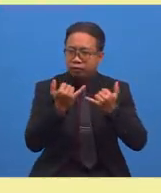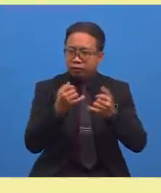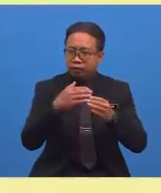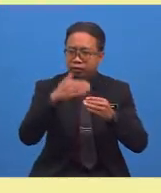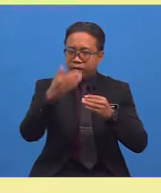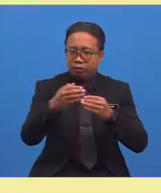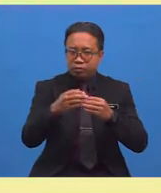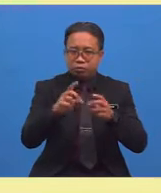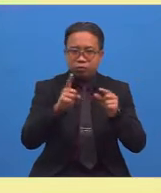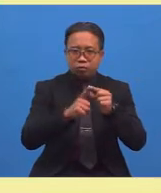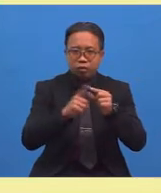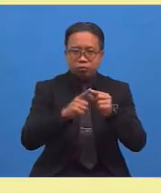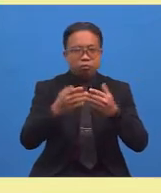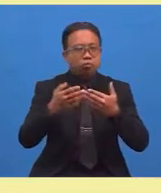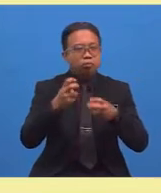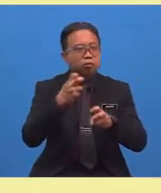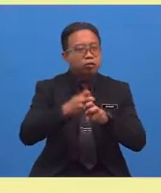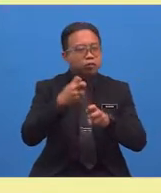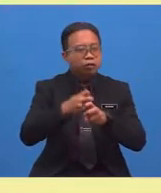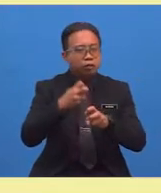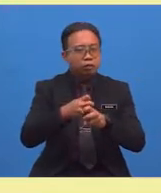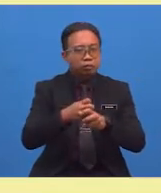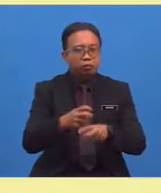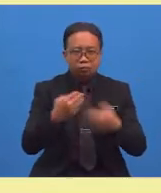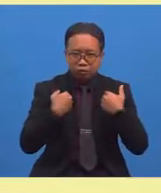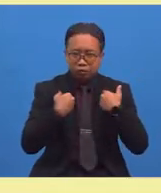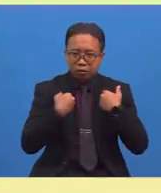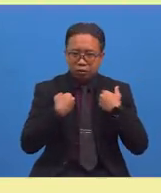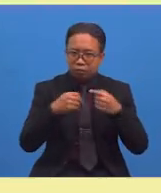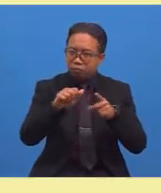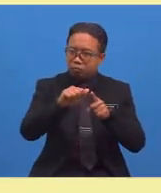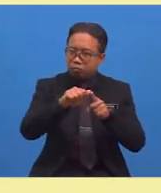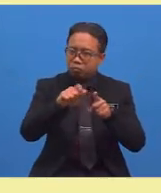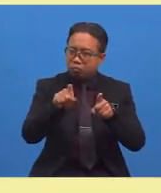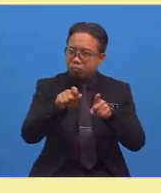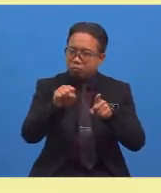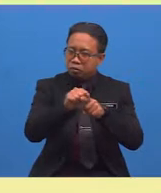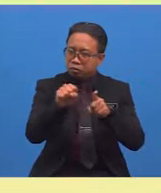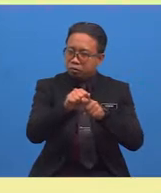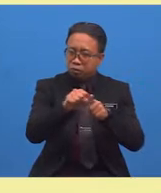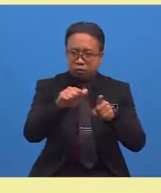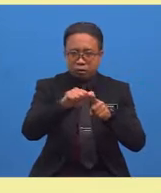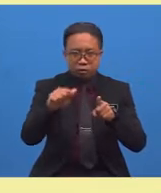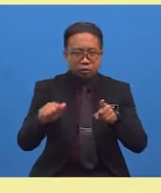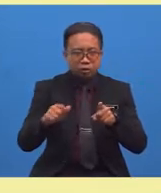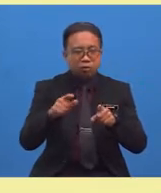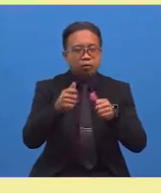Can you find a synonym or antonym for this word? Hmm, what do you think?